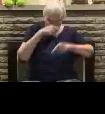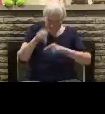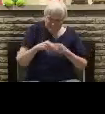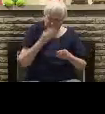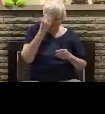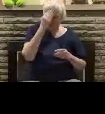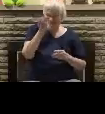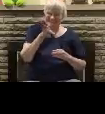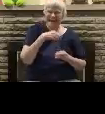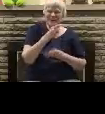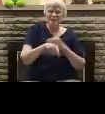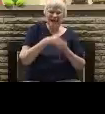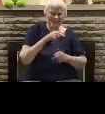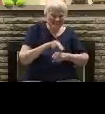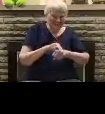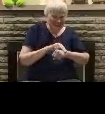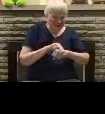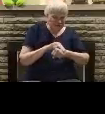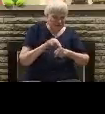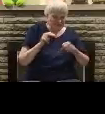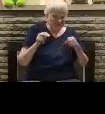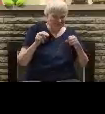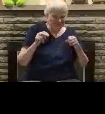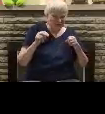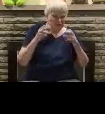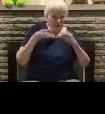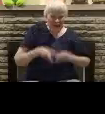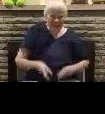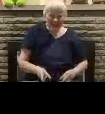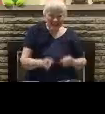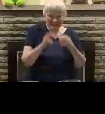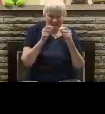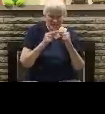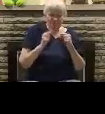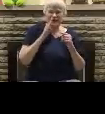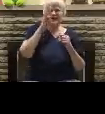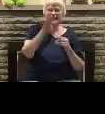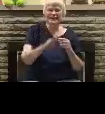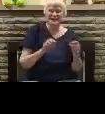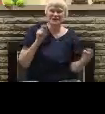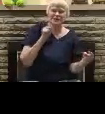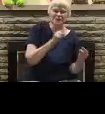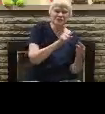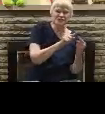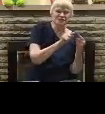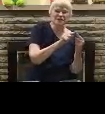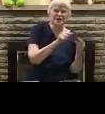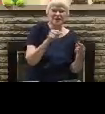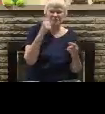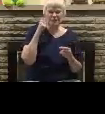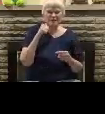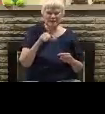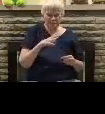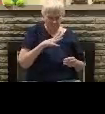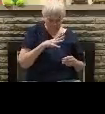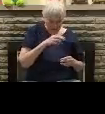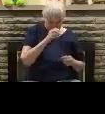And it says that they are implacable, unmerciful. Now read verse 32, and watch this closely